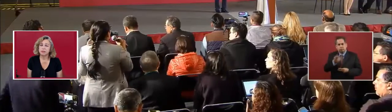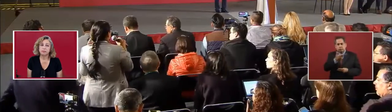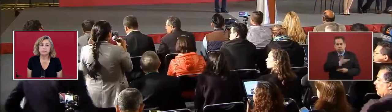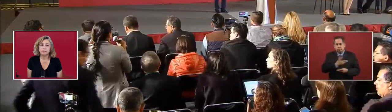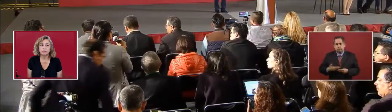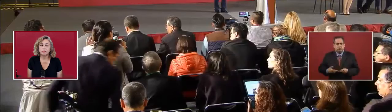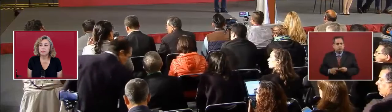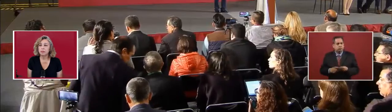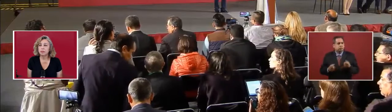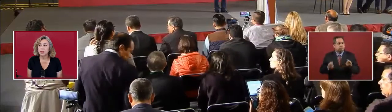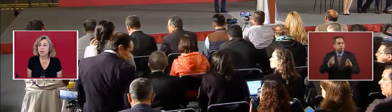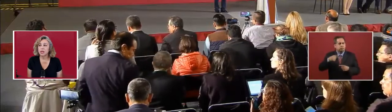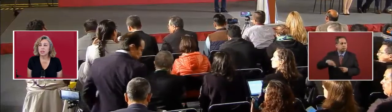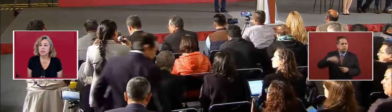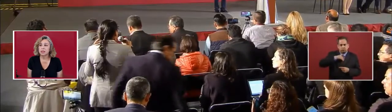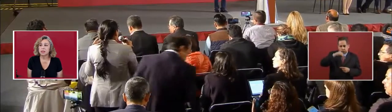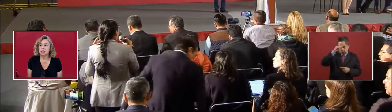President.